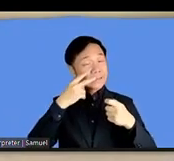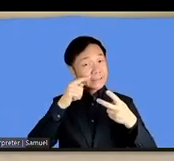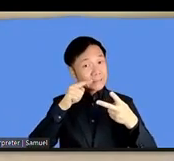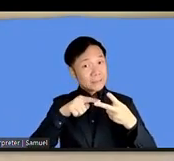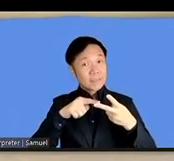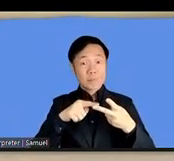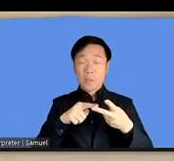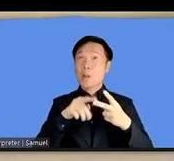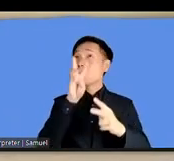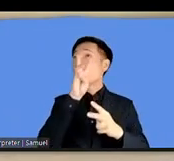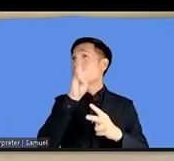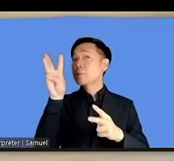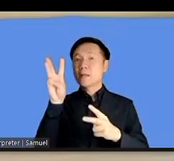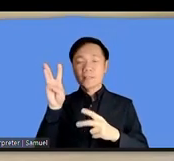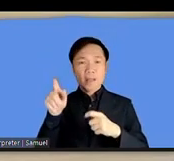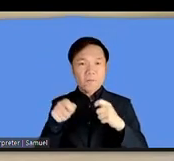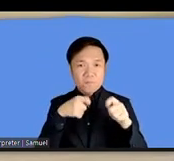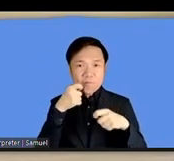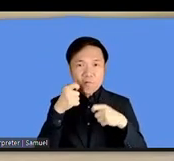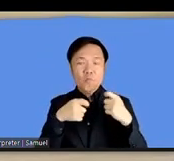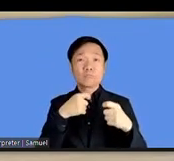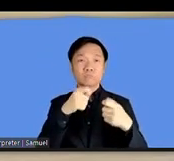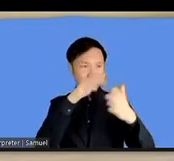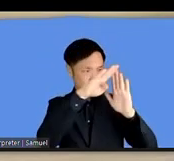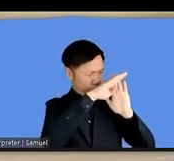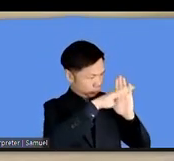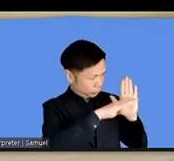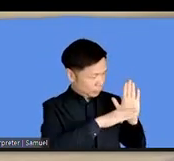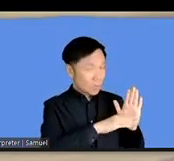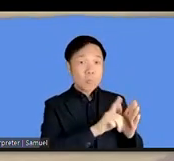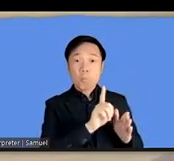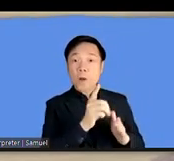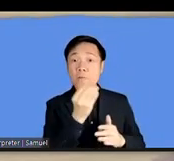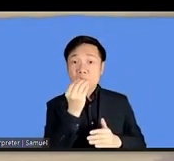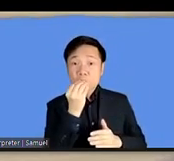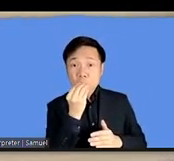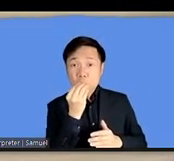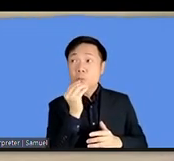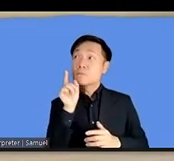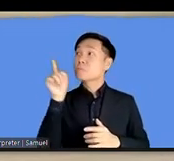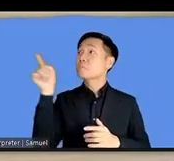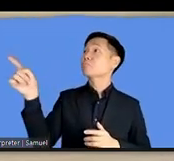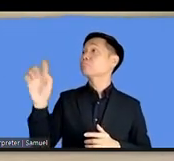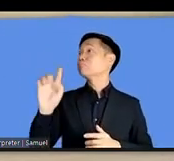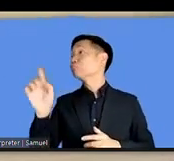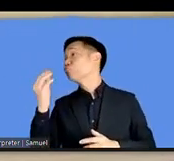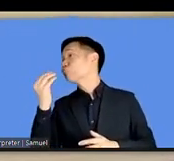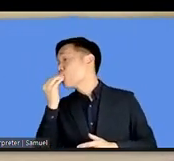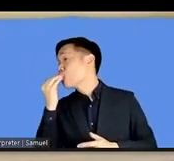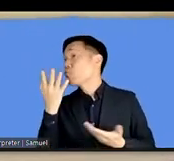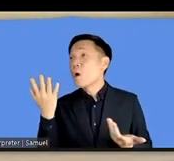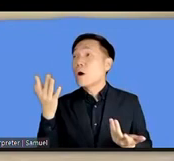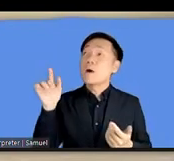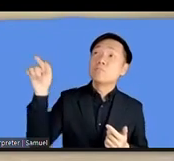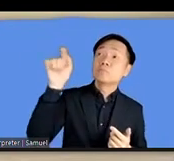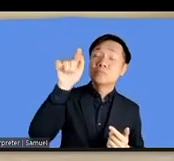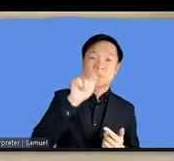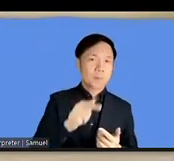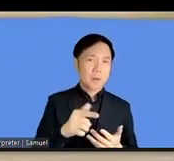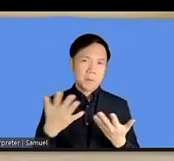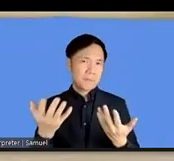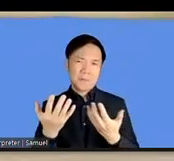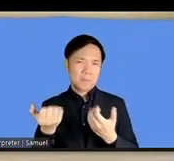would be served every day and where it would be served very nice thank you so much for that i really appreciate that